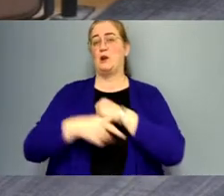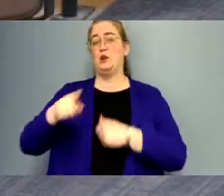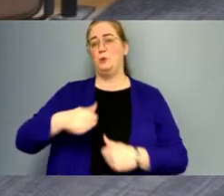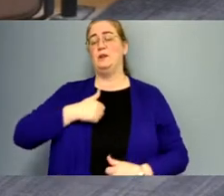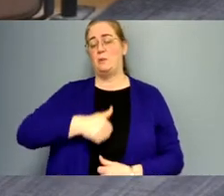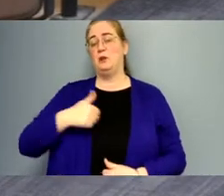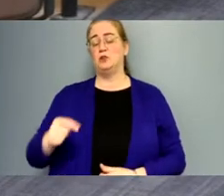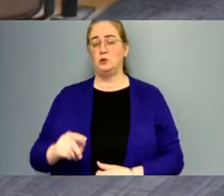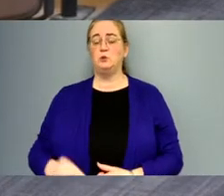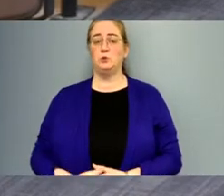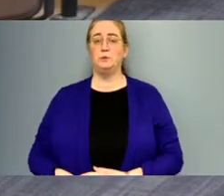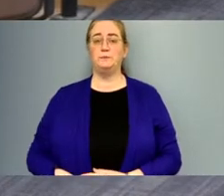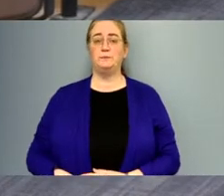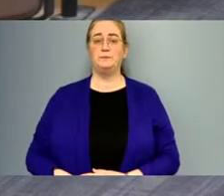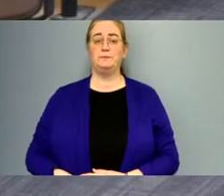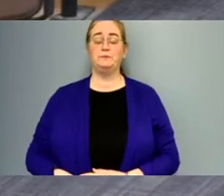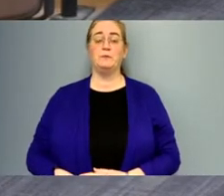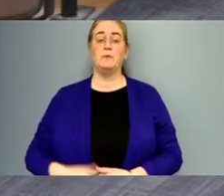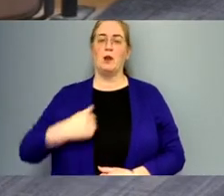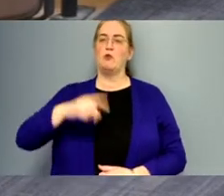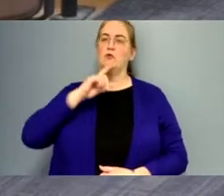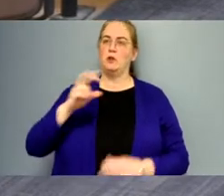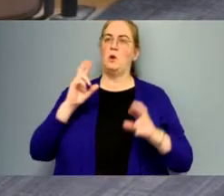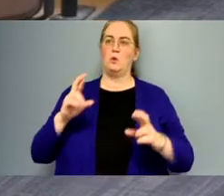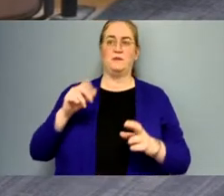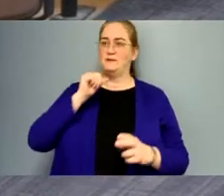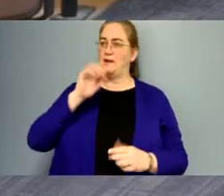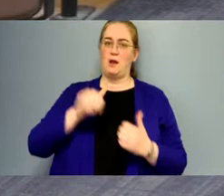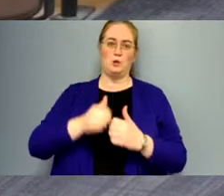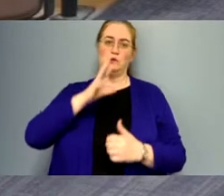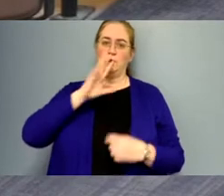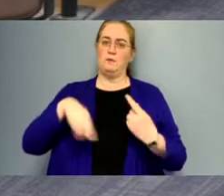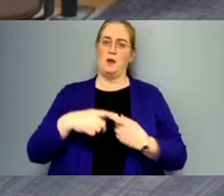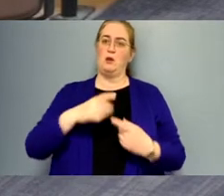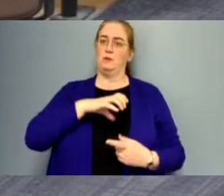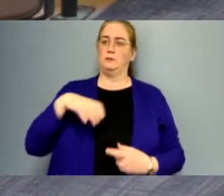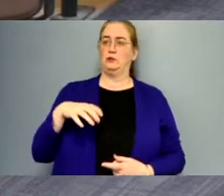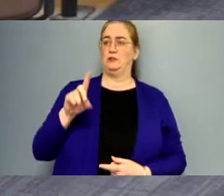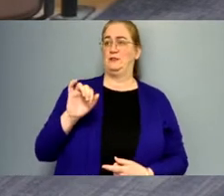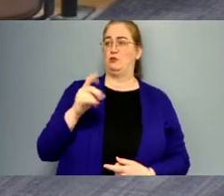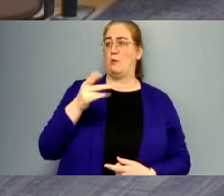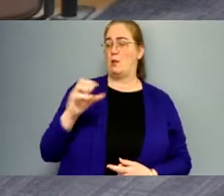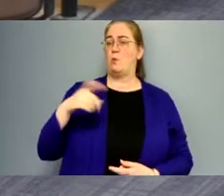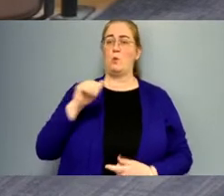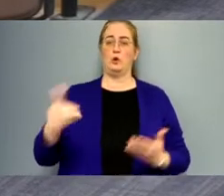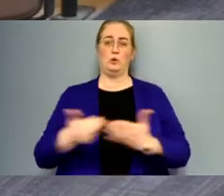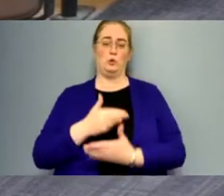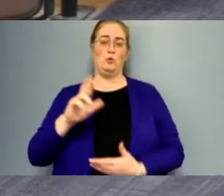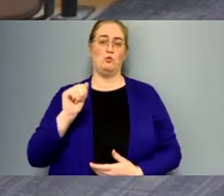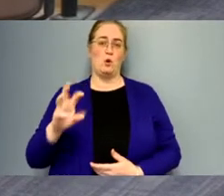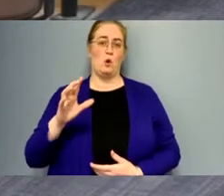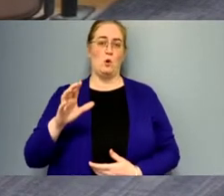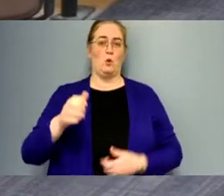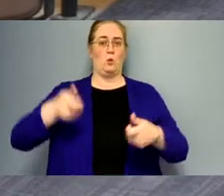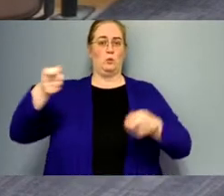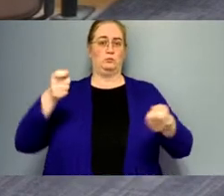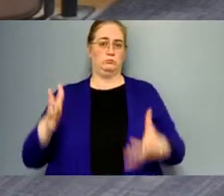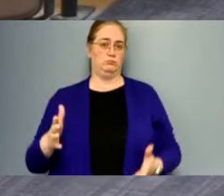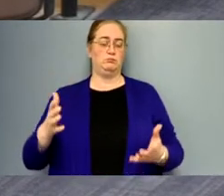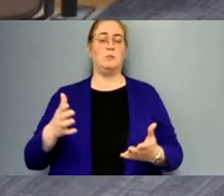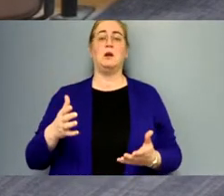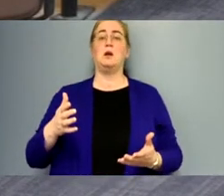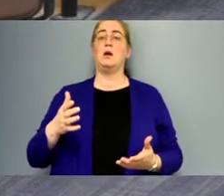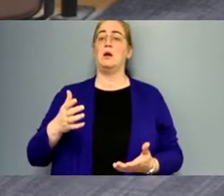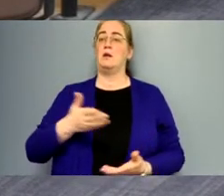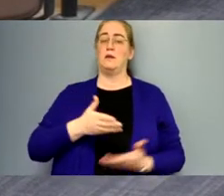apologize to I really hope this isn't how you speak about Commissioner DiGirolamo or your new row heads but he is the